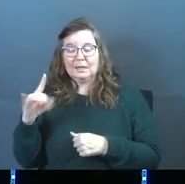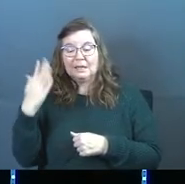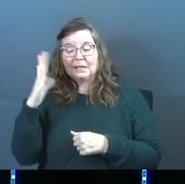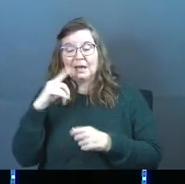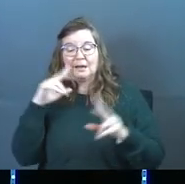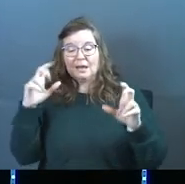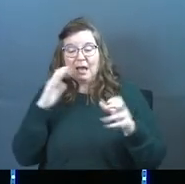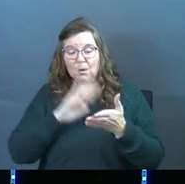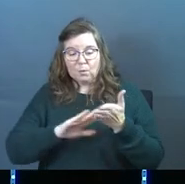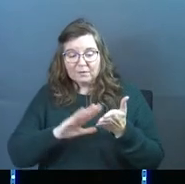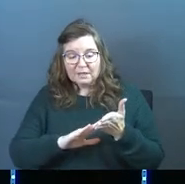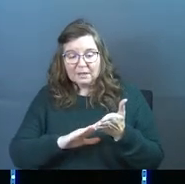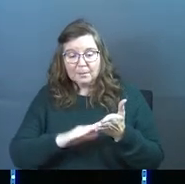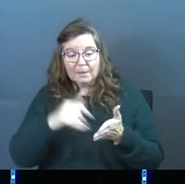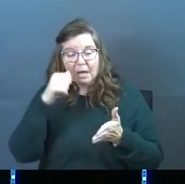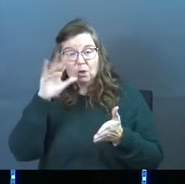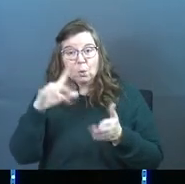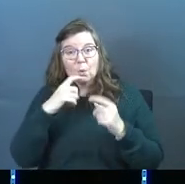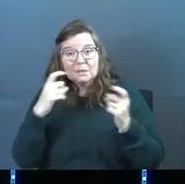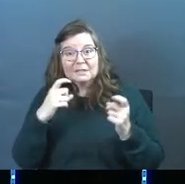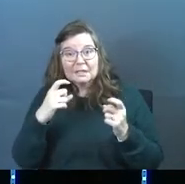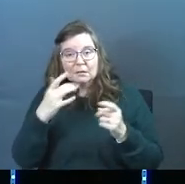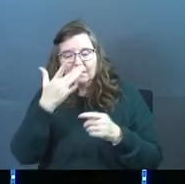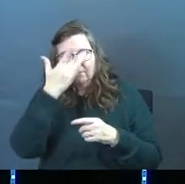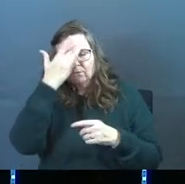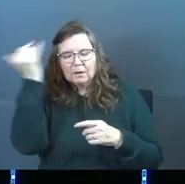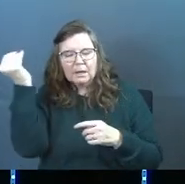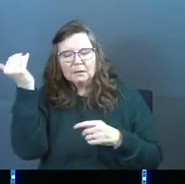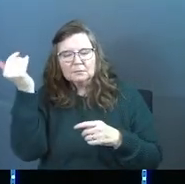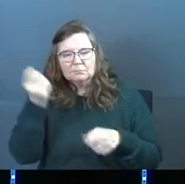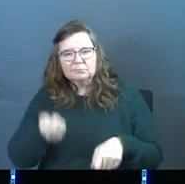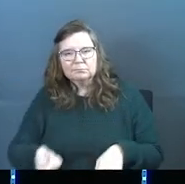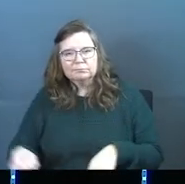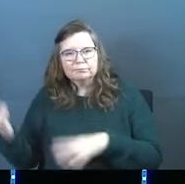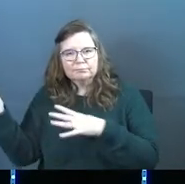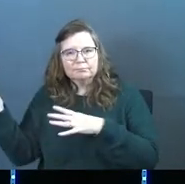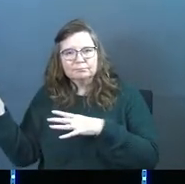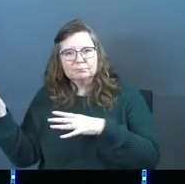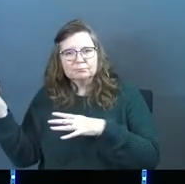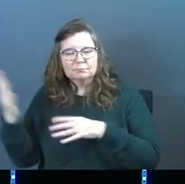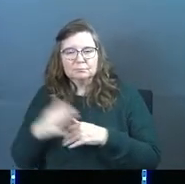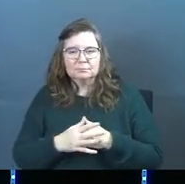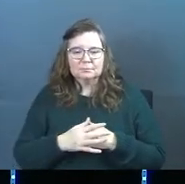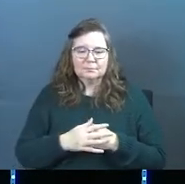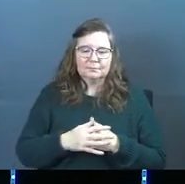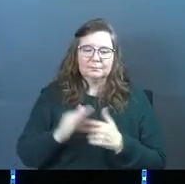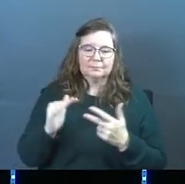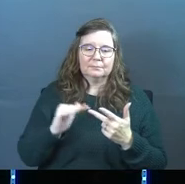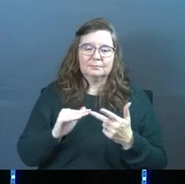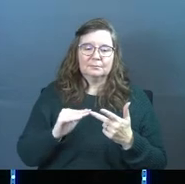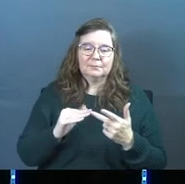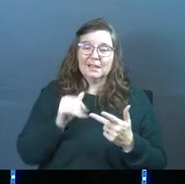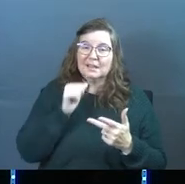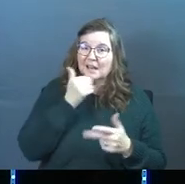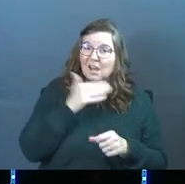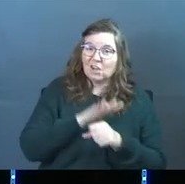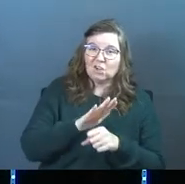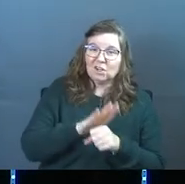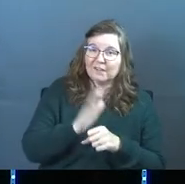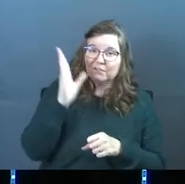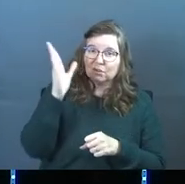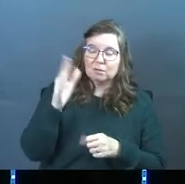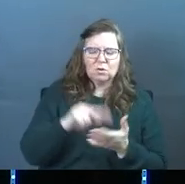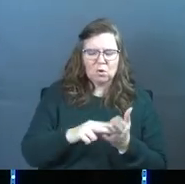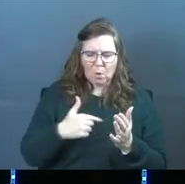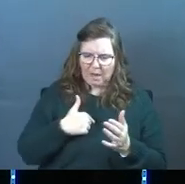forgive you, but I will remember your sins no more. I choose not to remember them. Next, you're not good enough to have a destiny.